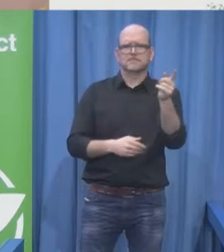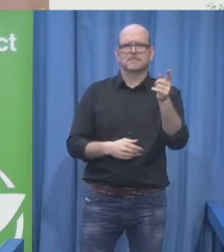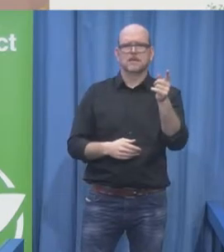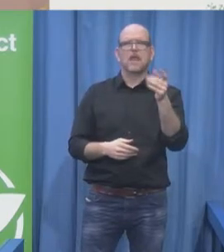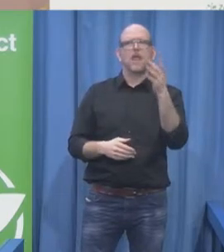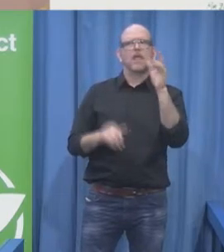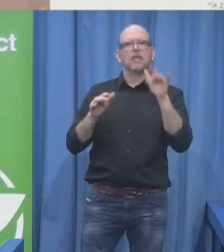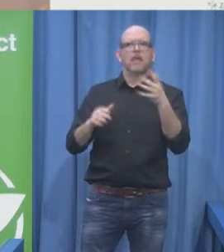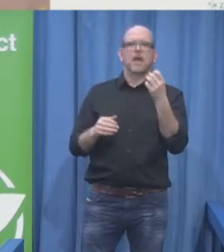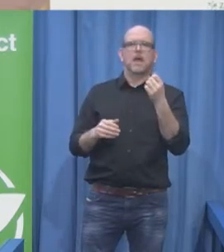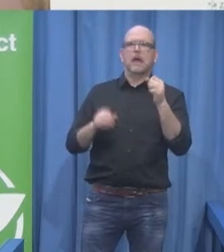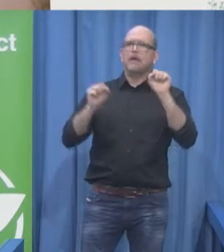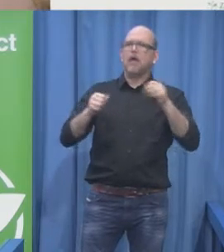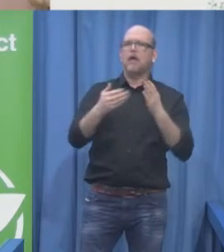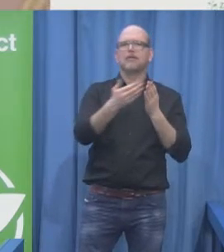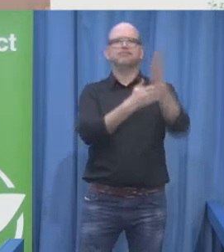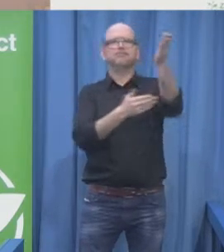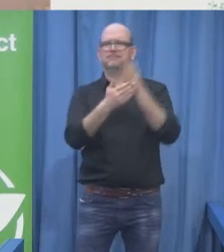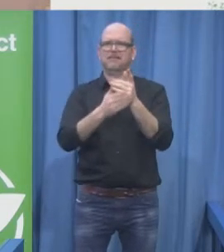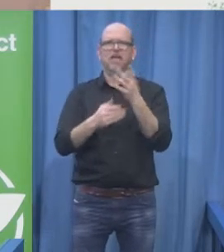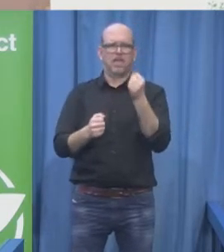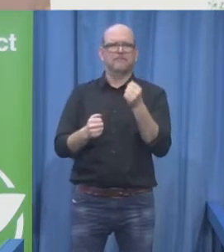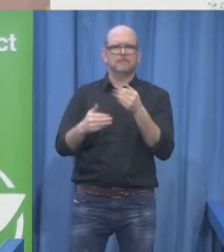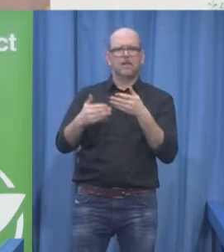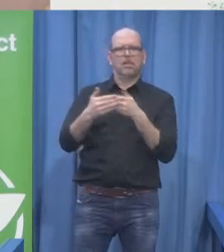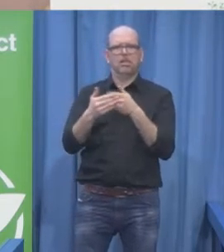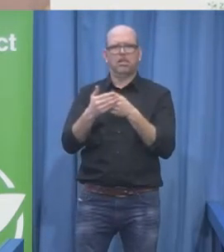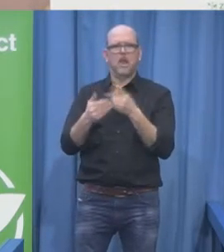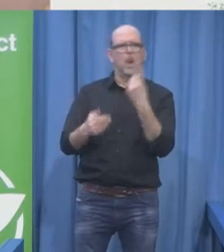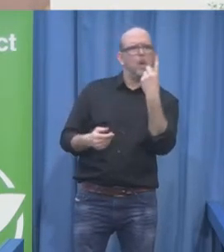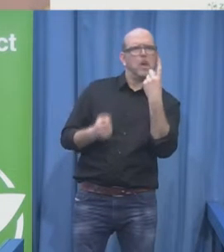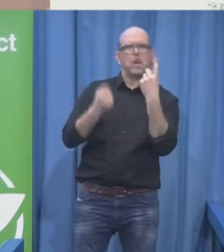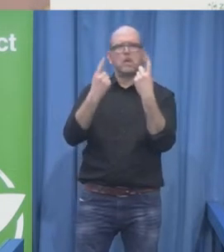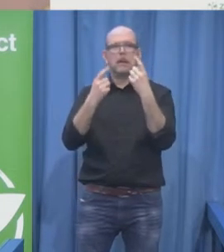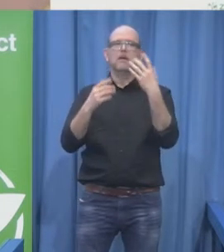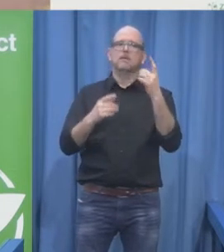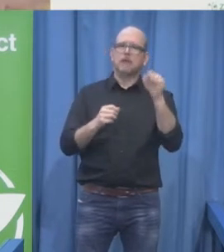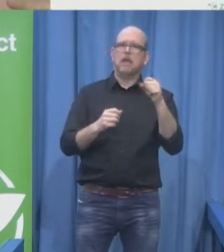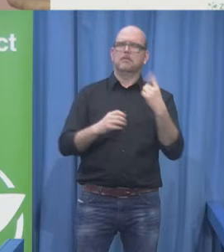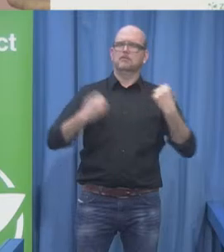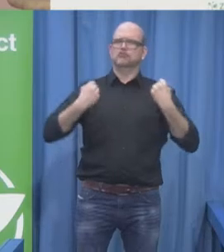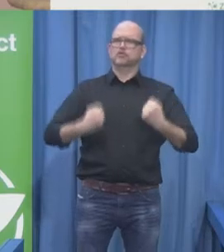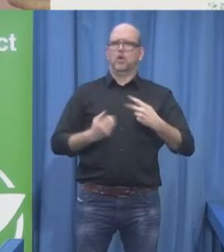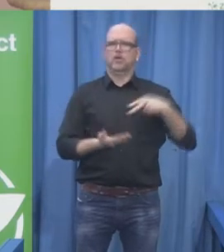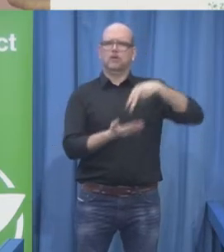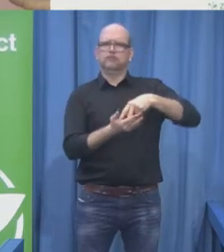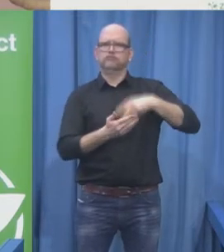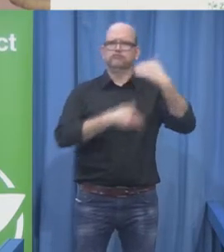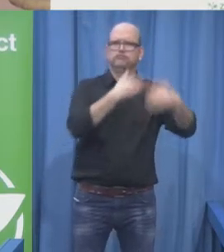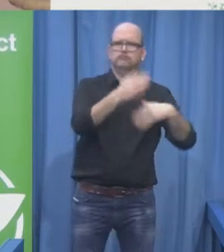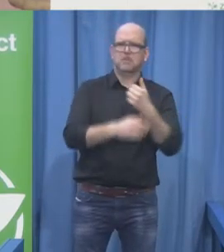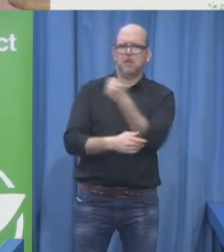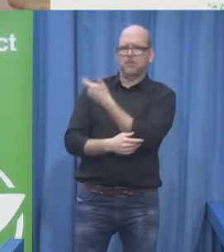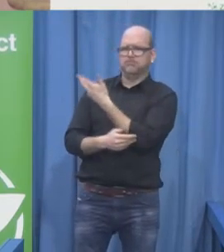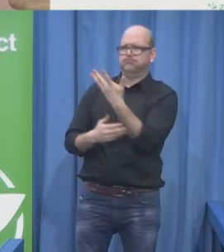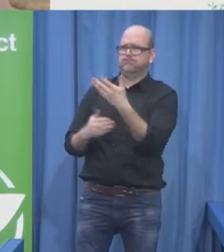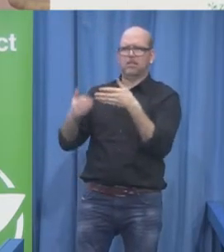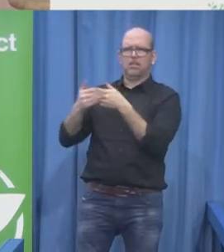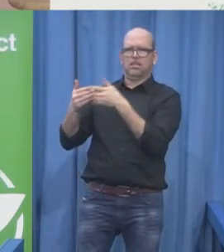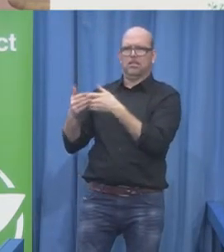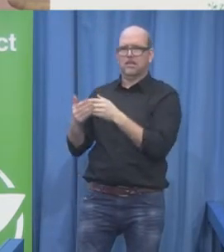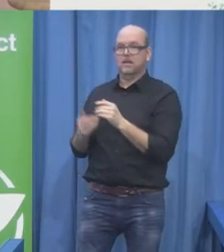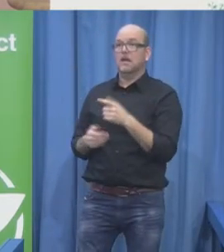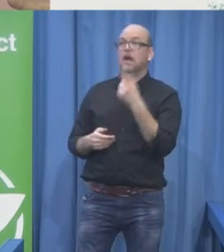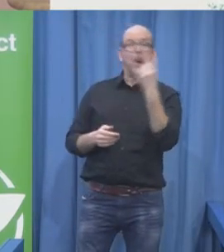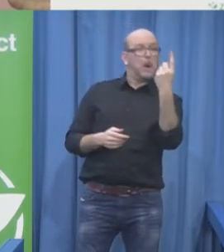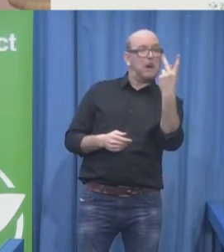without disabilities. And studies have found that the employment rate of persons with disabilities to